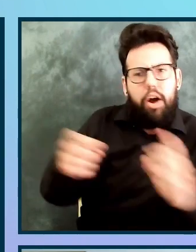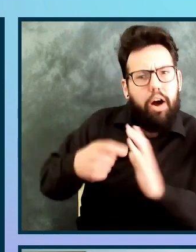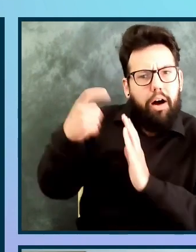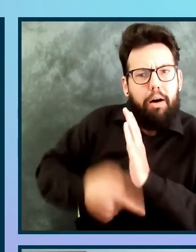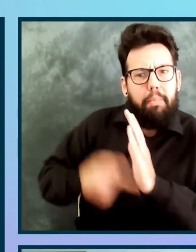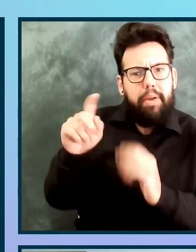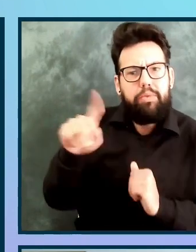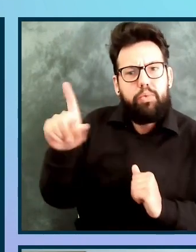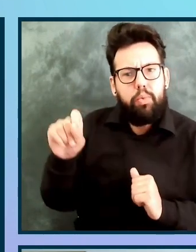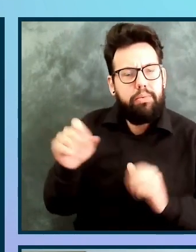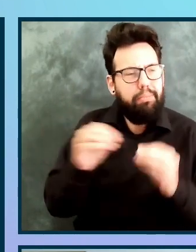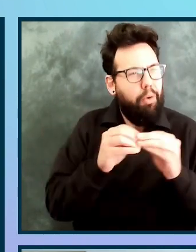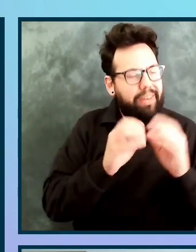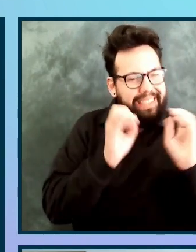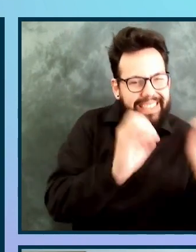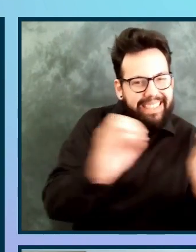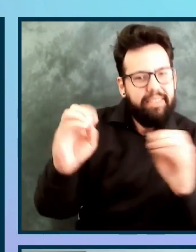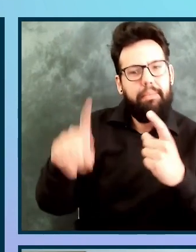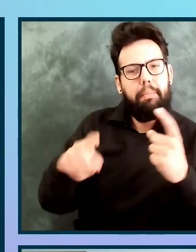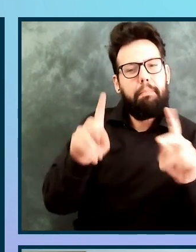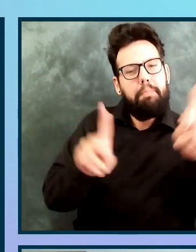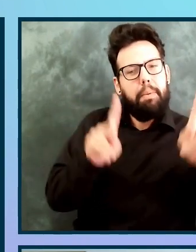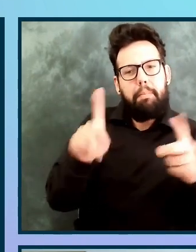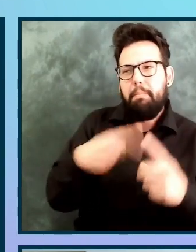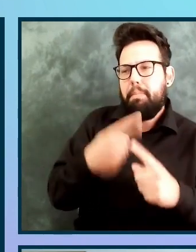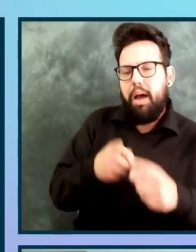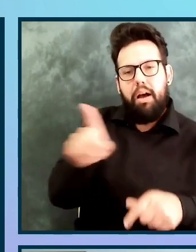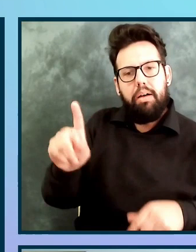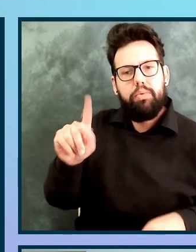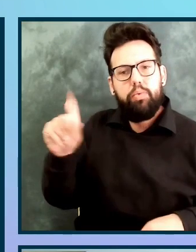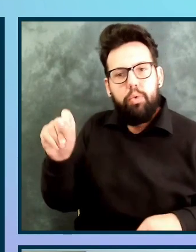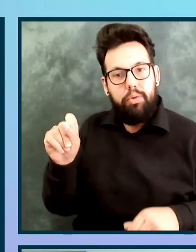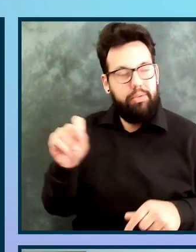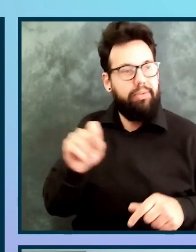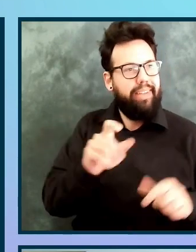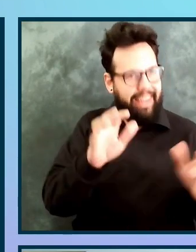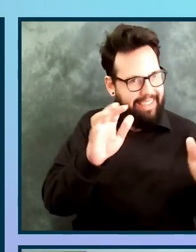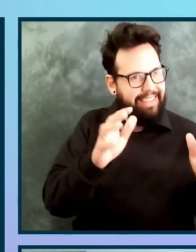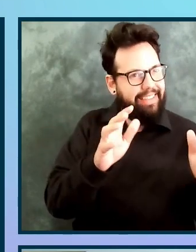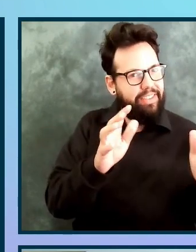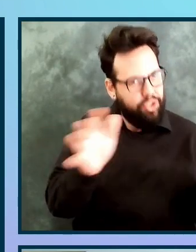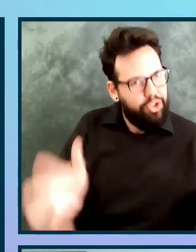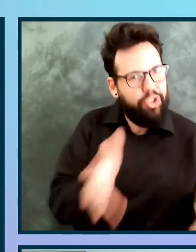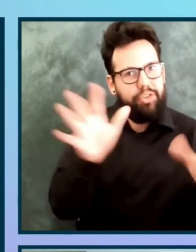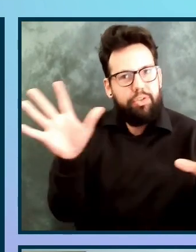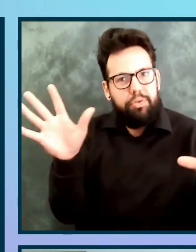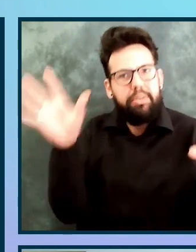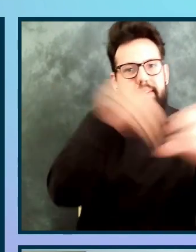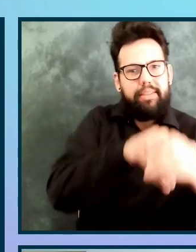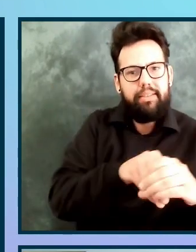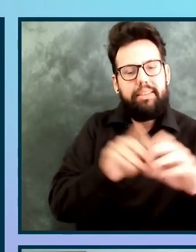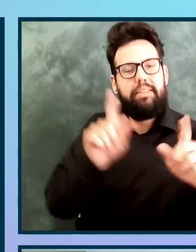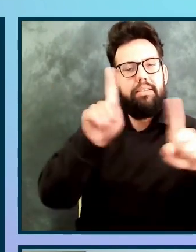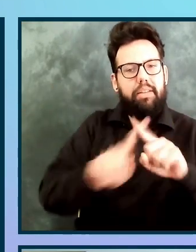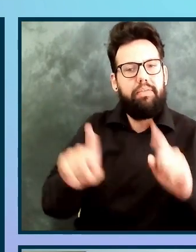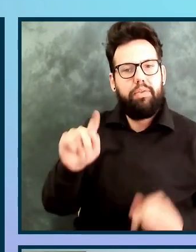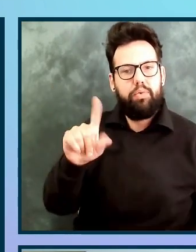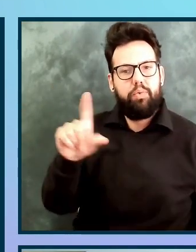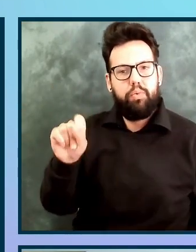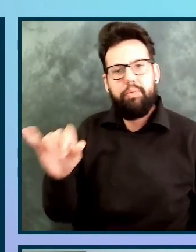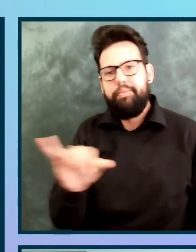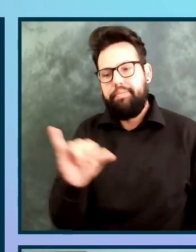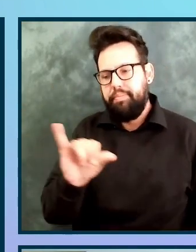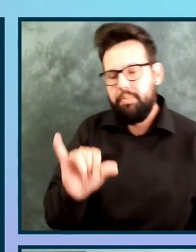make sure that they're part of their sprint. Now, we've talked about Lewin's.